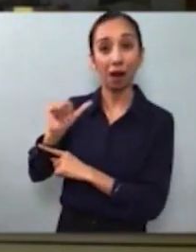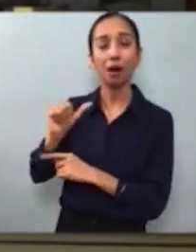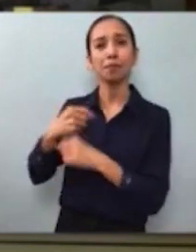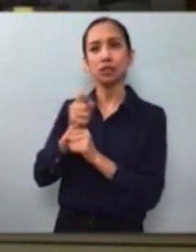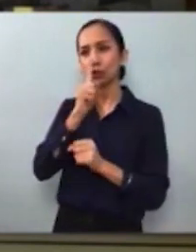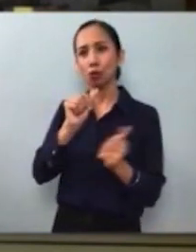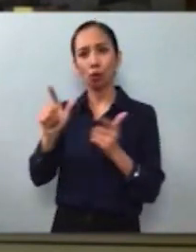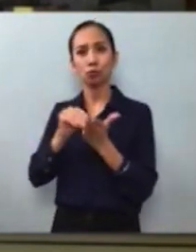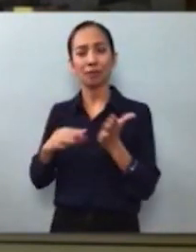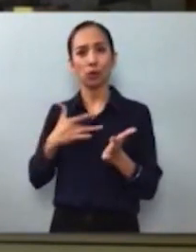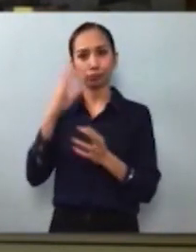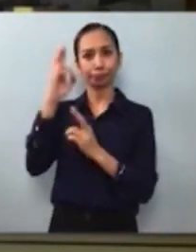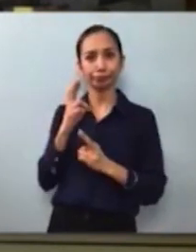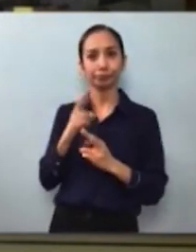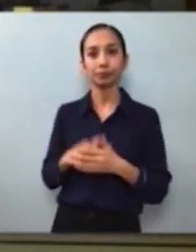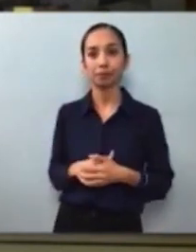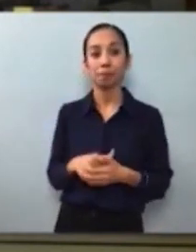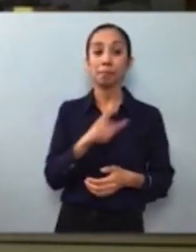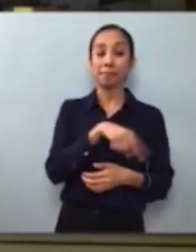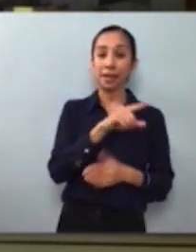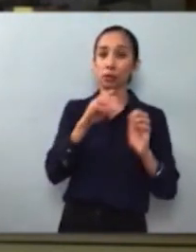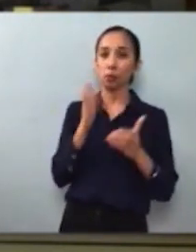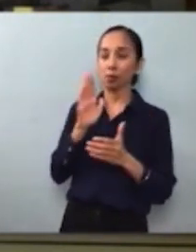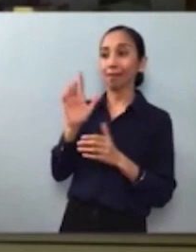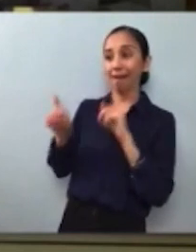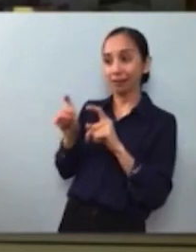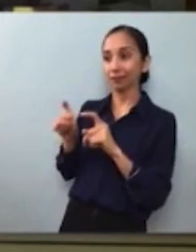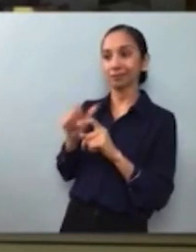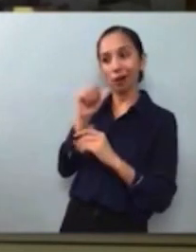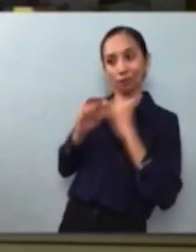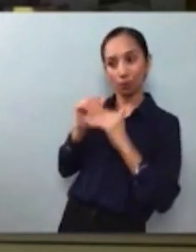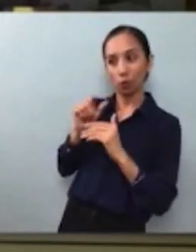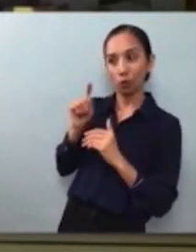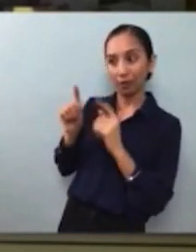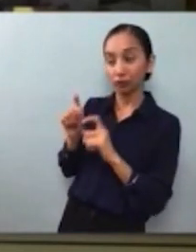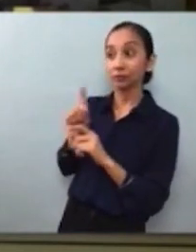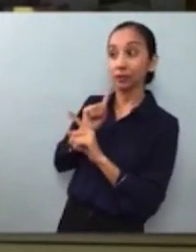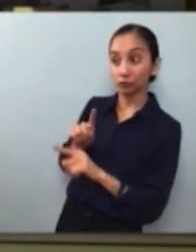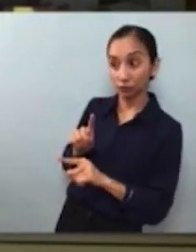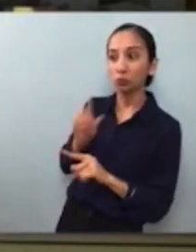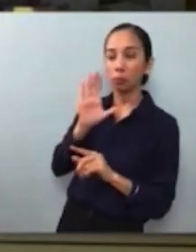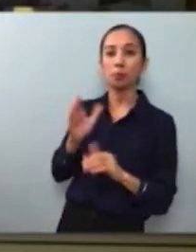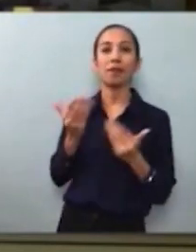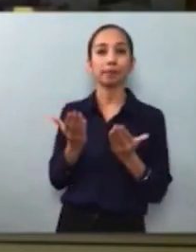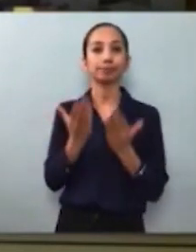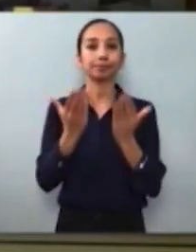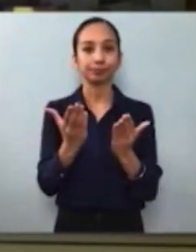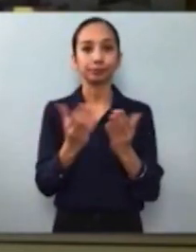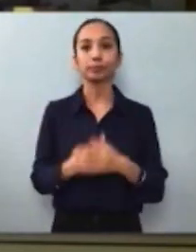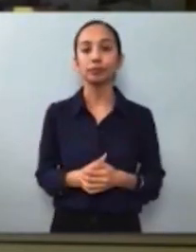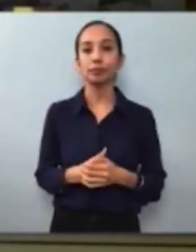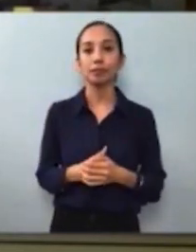uncomfortable questions and come up with concrete recommendations. The objective is to present the findings as well as any